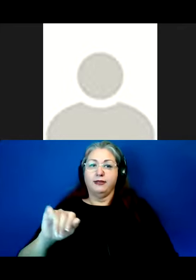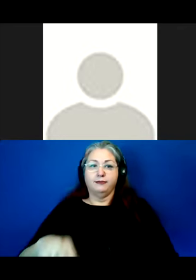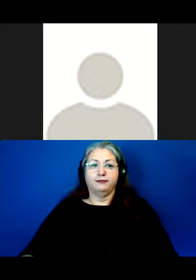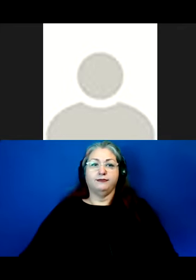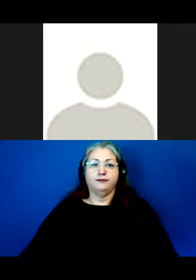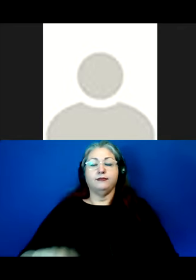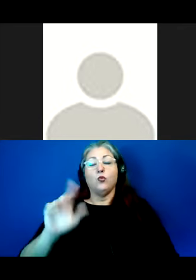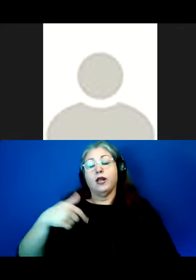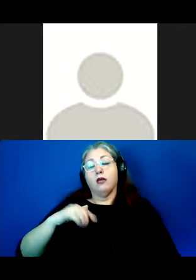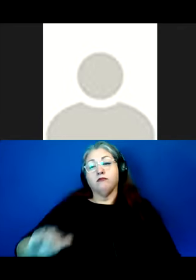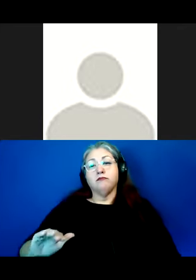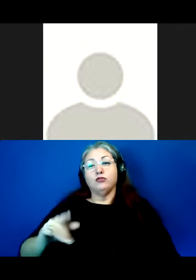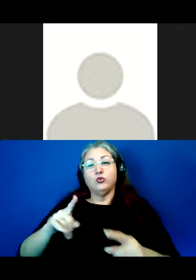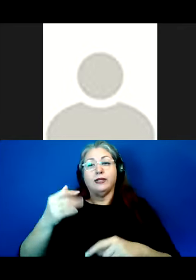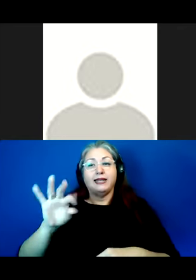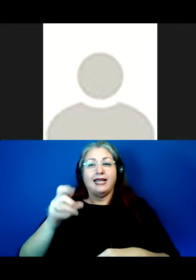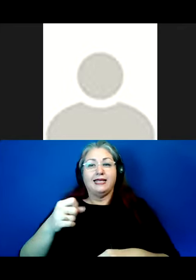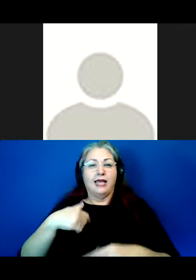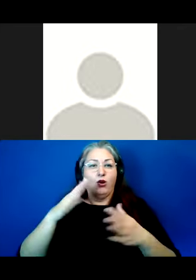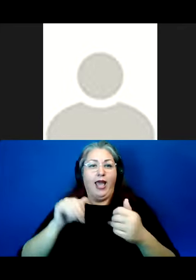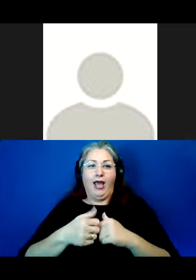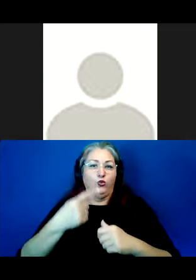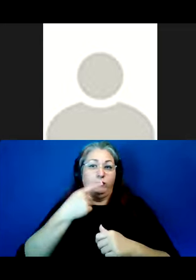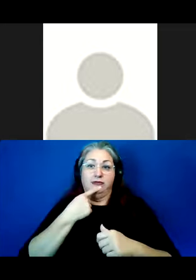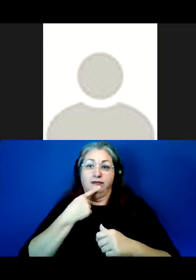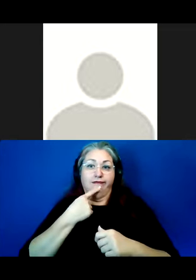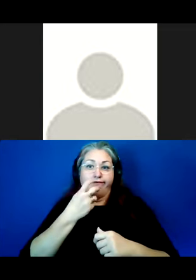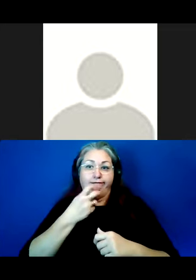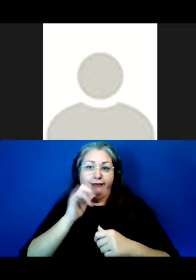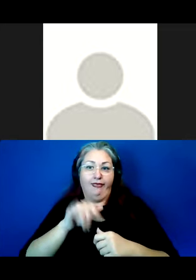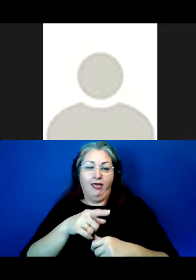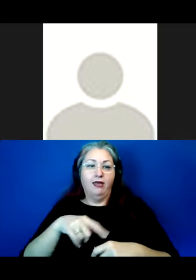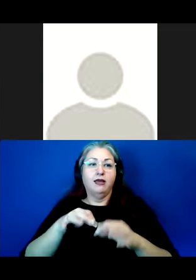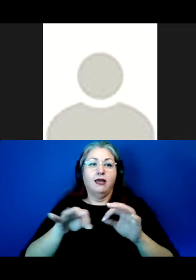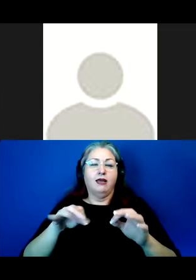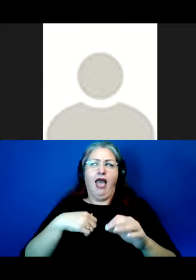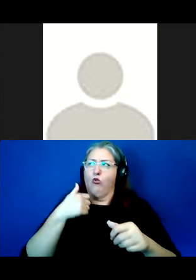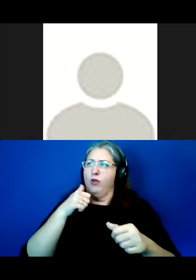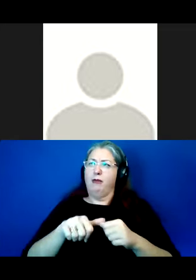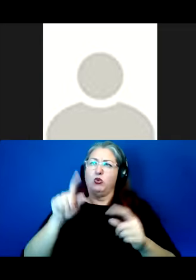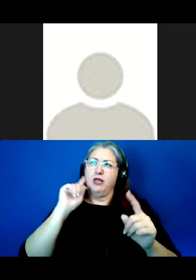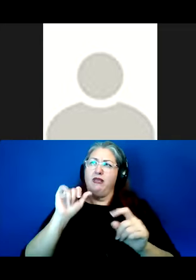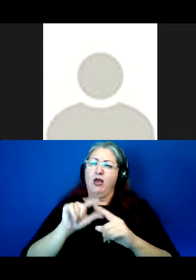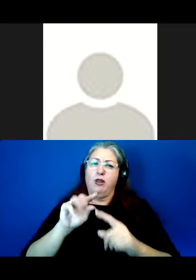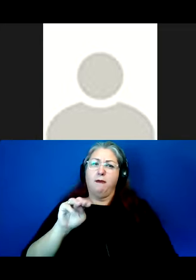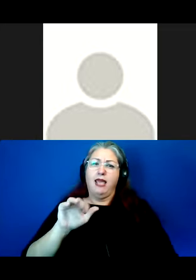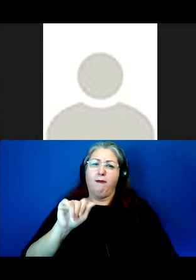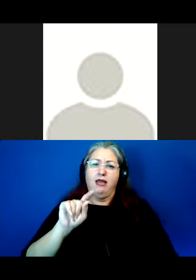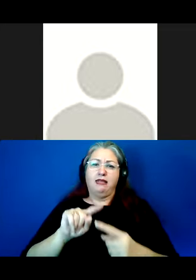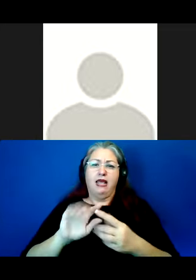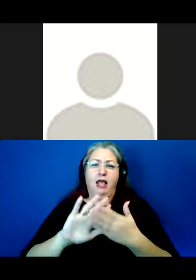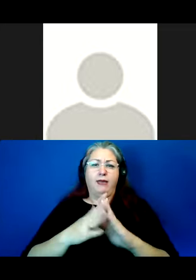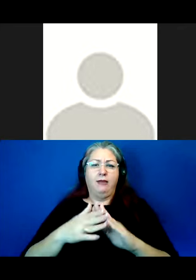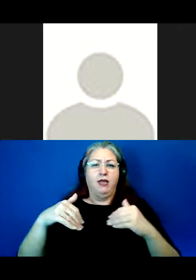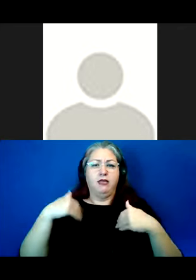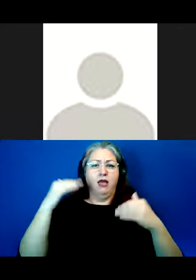When I was a child in the 1980s, I didn't know how to say Nila Nyamia. In fact, I don't recall hearing the word Nyamia until I was a young adult.